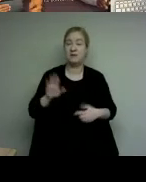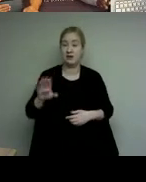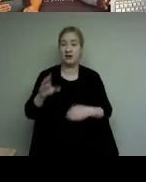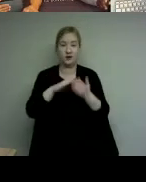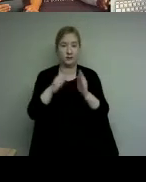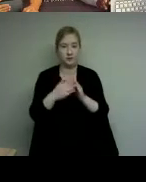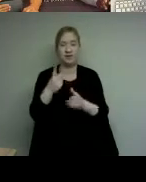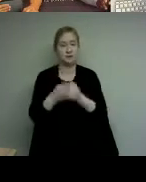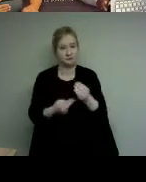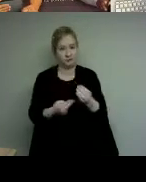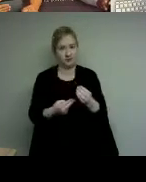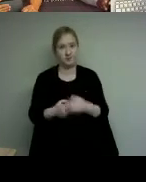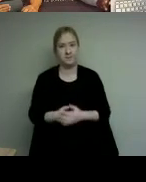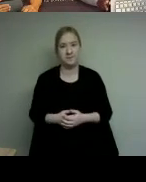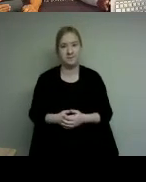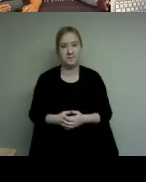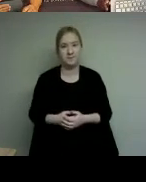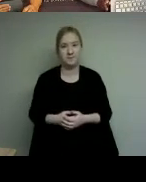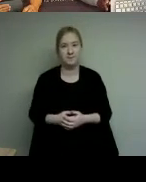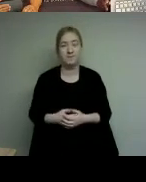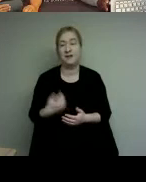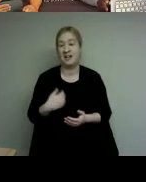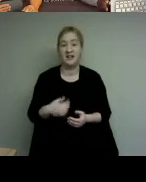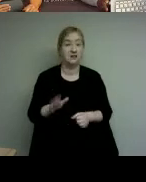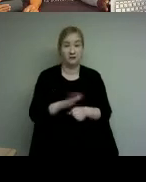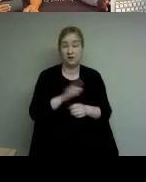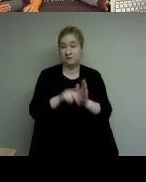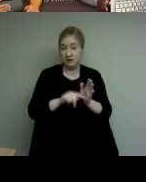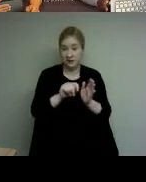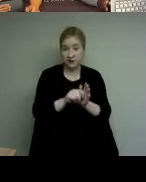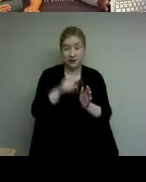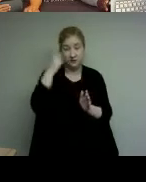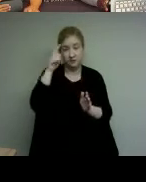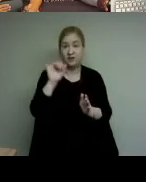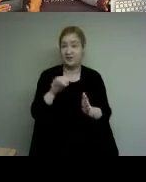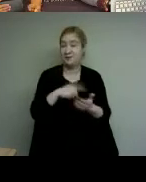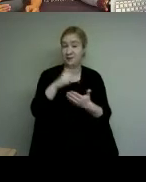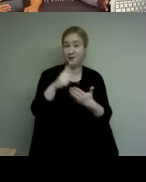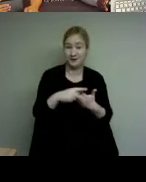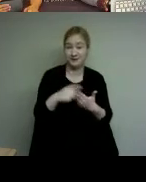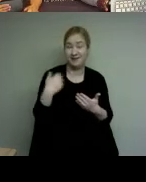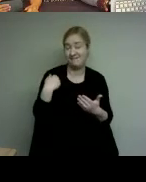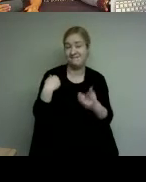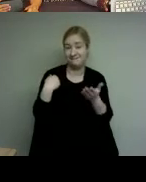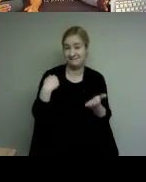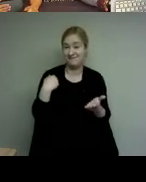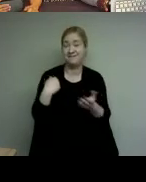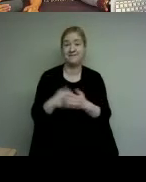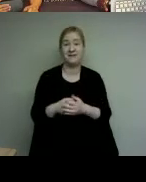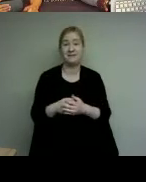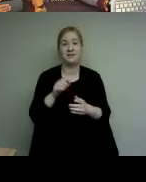there's a full video of our construction uh employment preparation program frame reports that students from the interlake